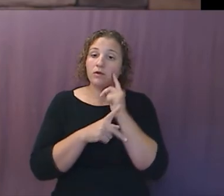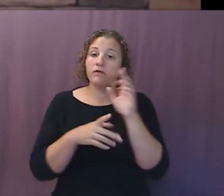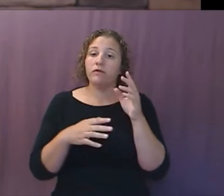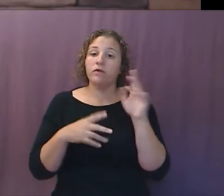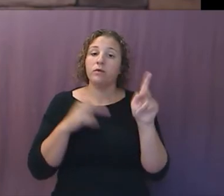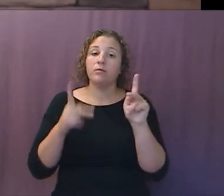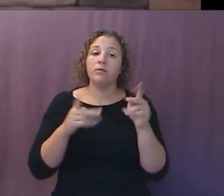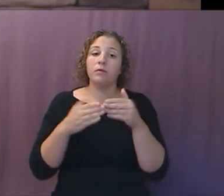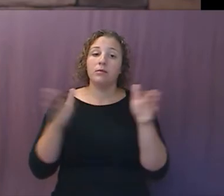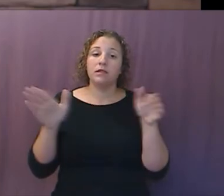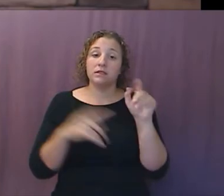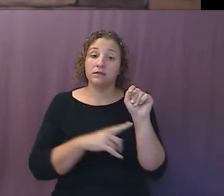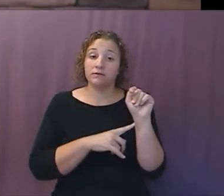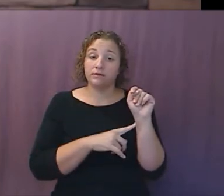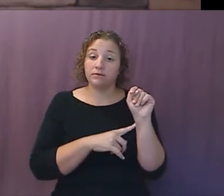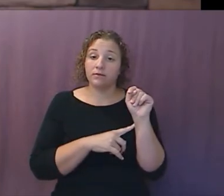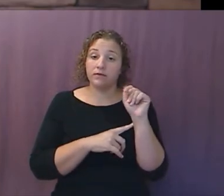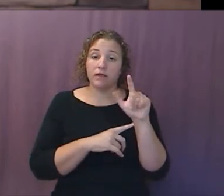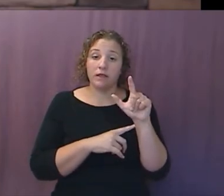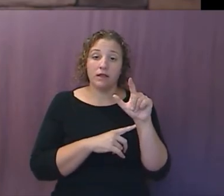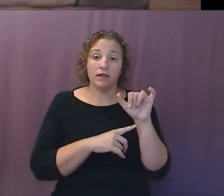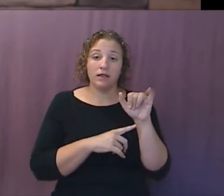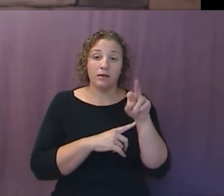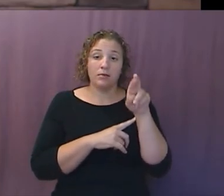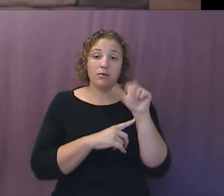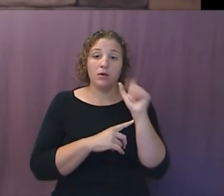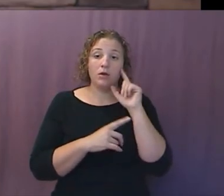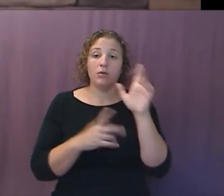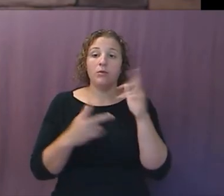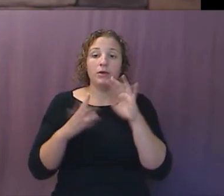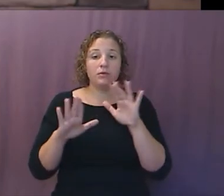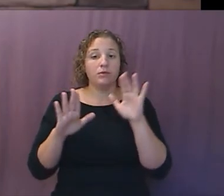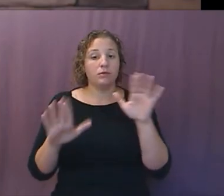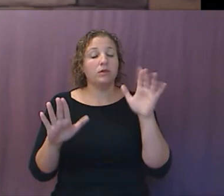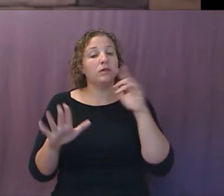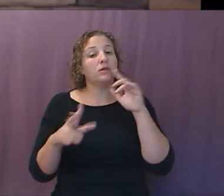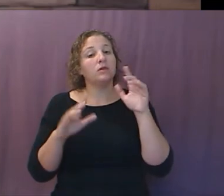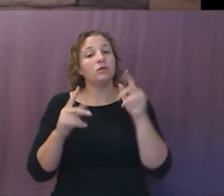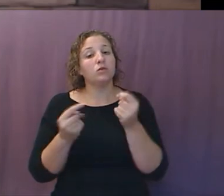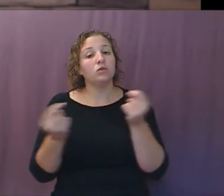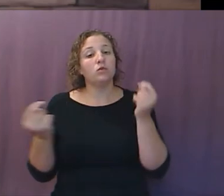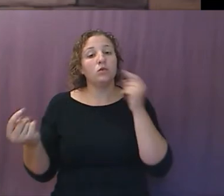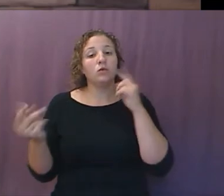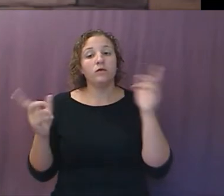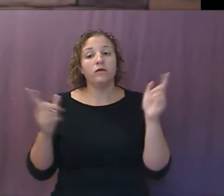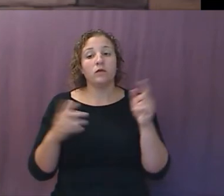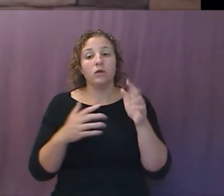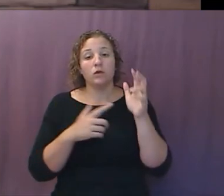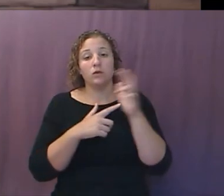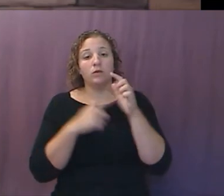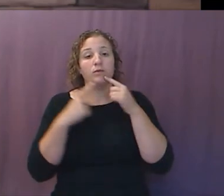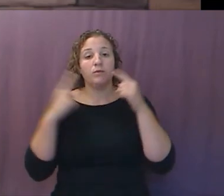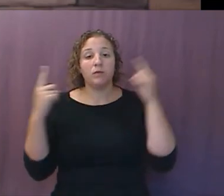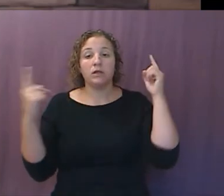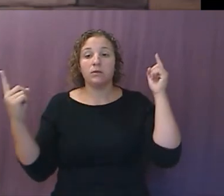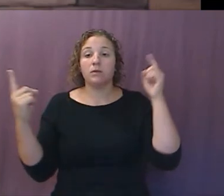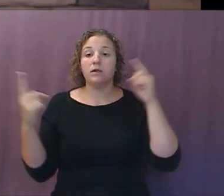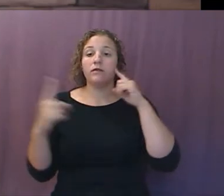produce for public television. The Libra will be an unbelievably potent tool for prosperity by encouraging long-term investing.